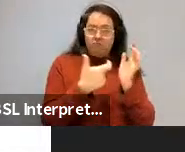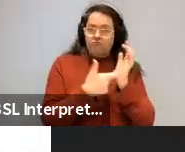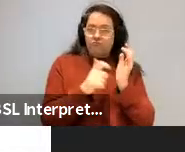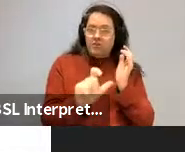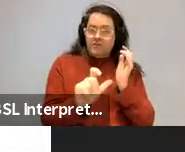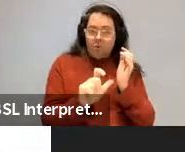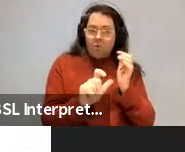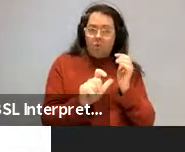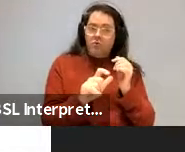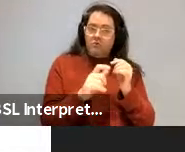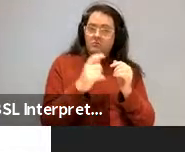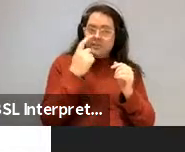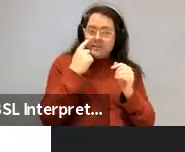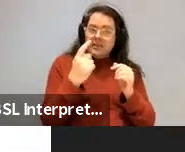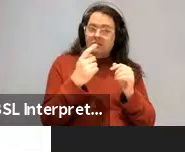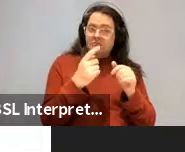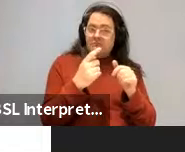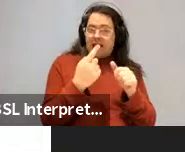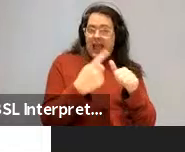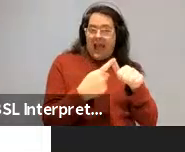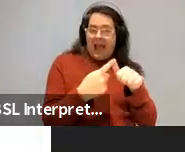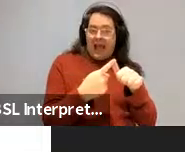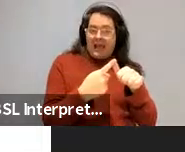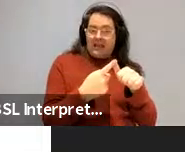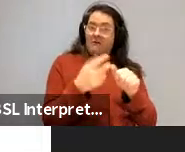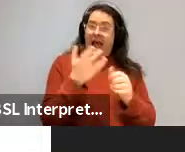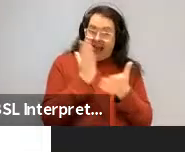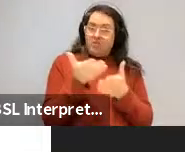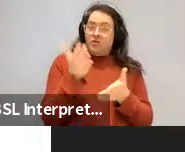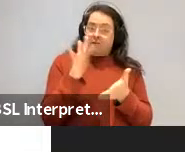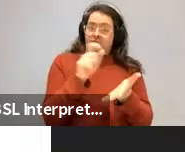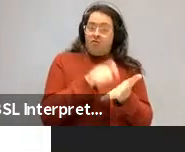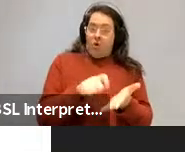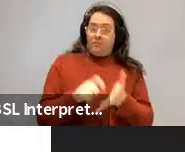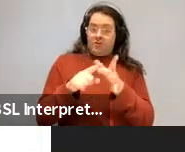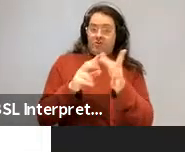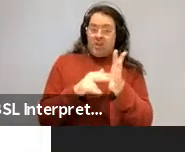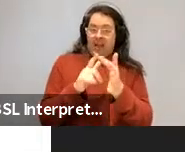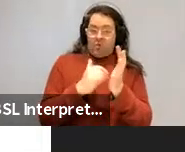example from Jane Austen's writing, you know, letter of which every line was an insult.